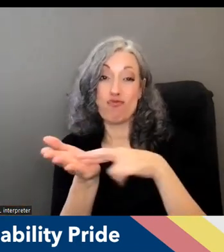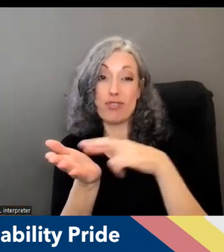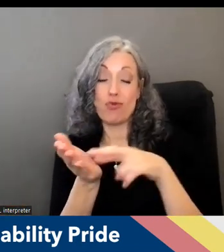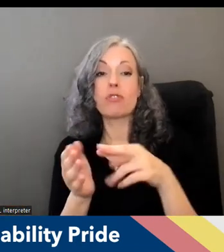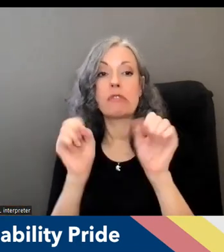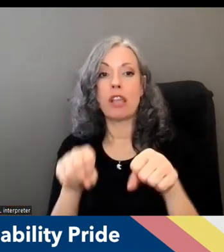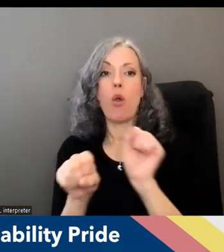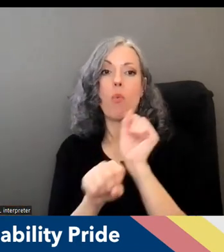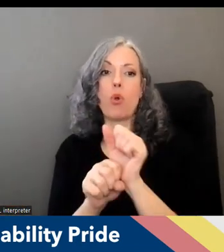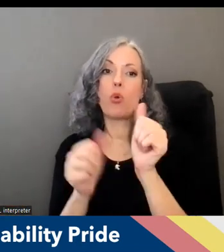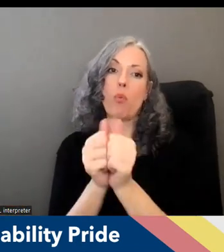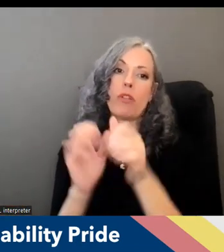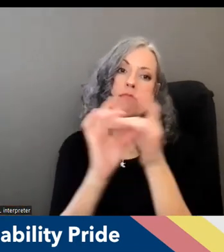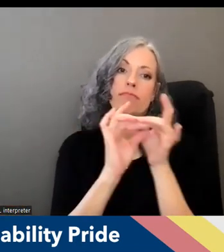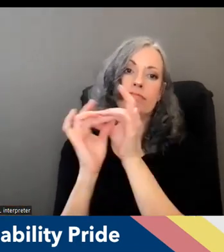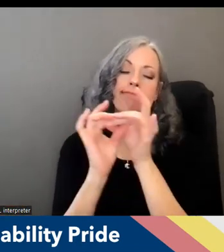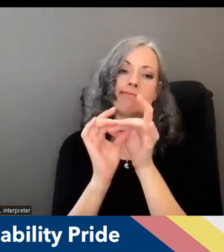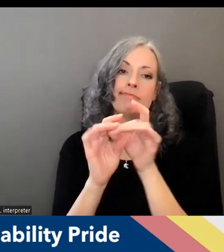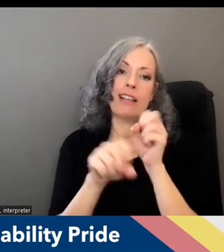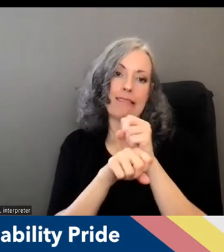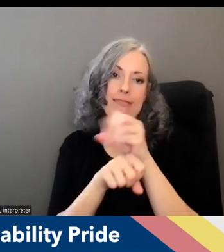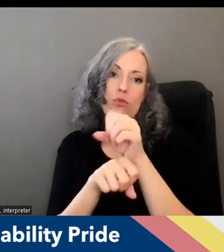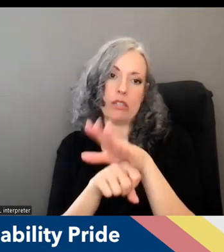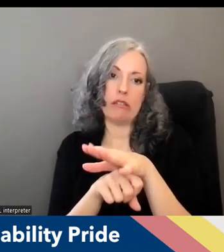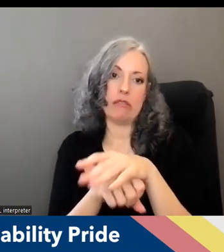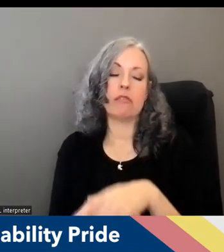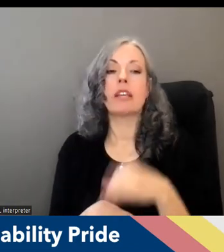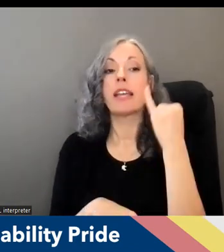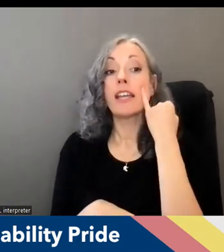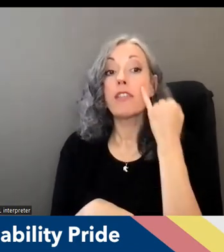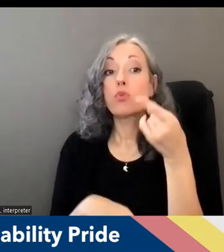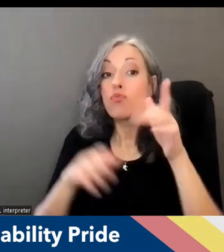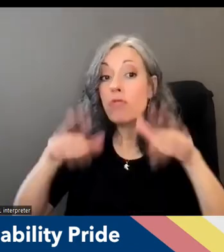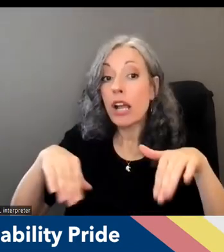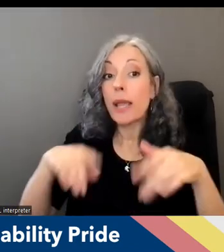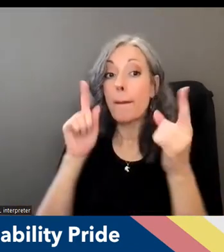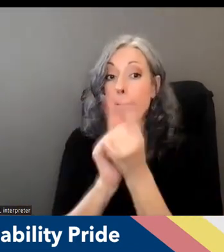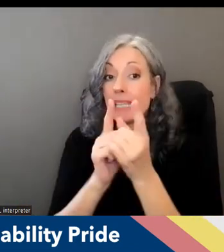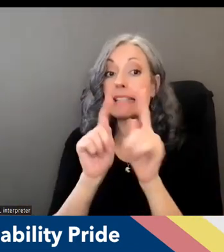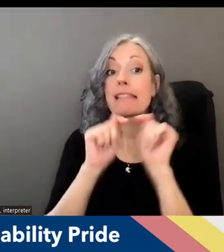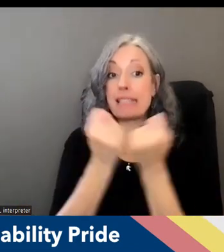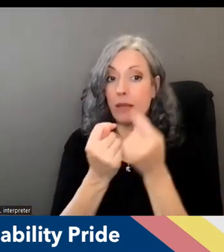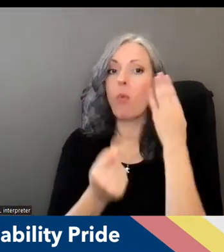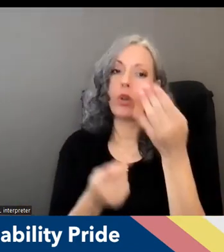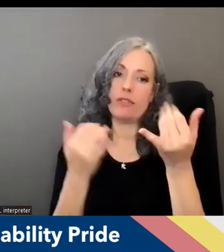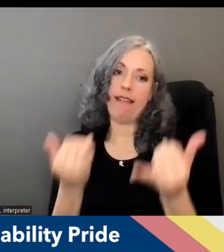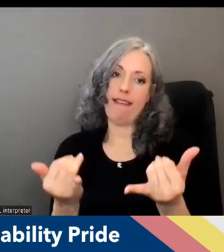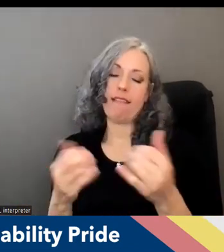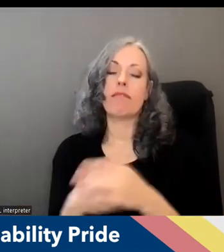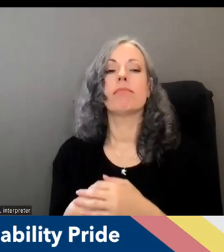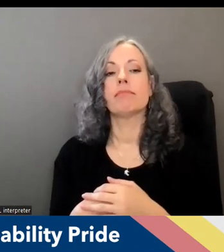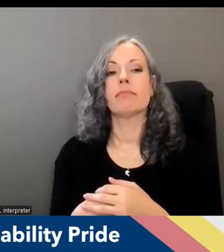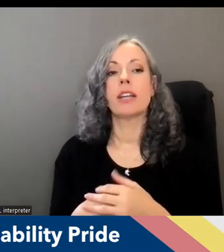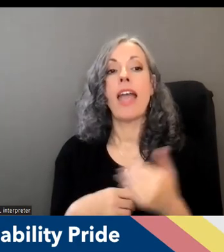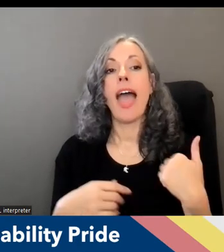collaborative consulting the team you'll meet today if you haven't yet met them um to enter into a one-year